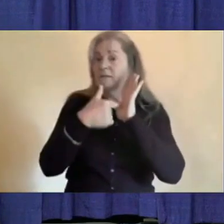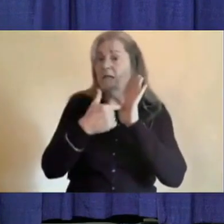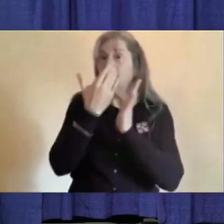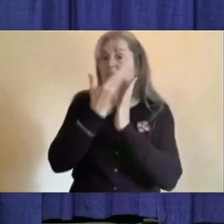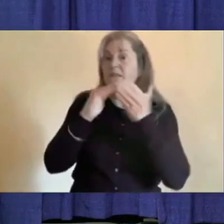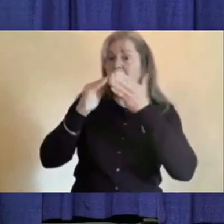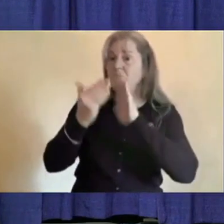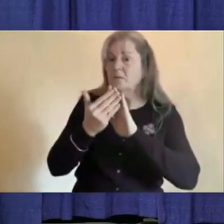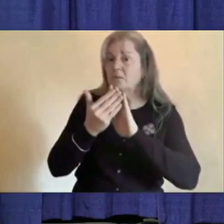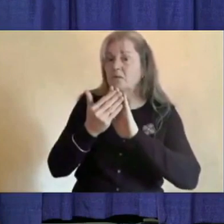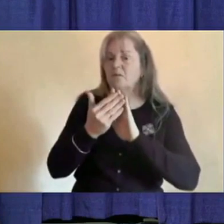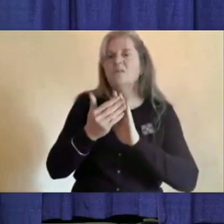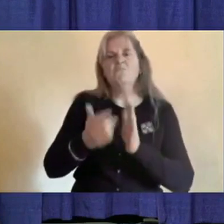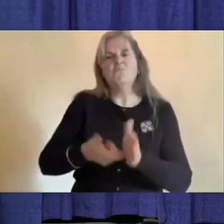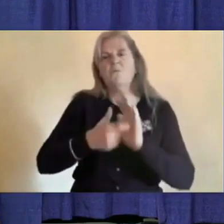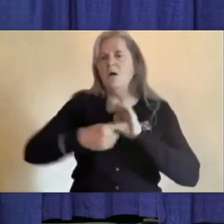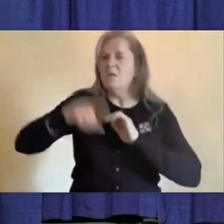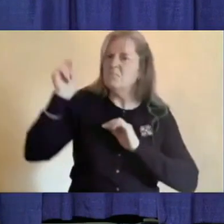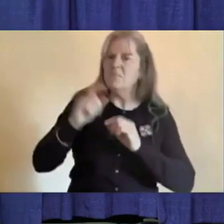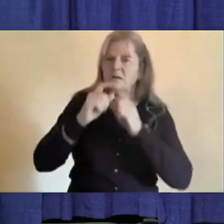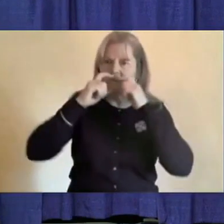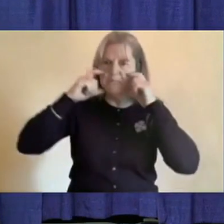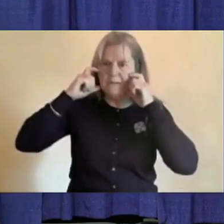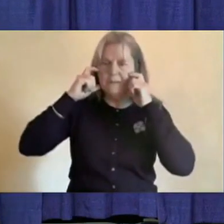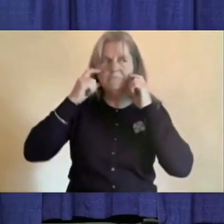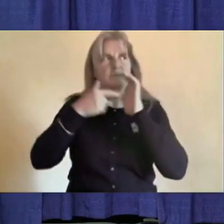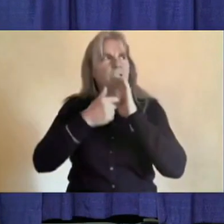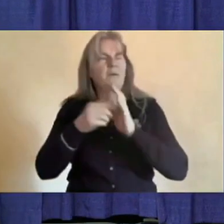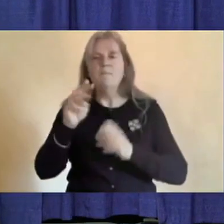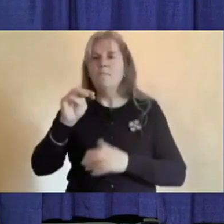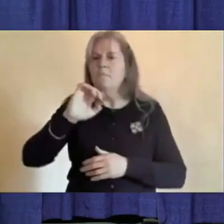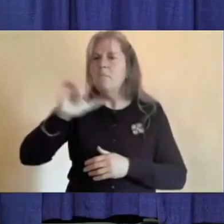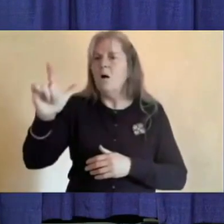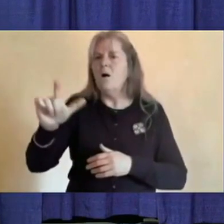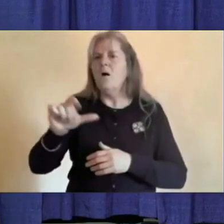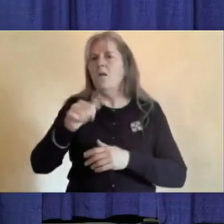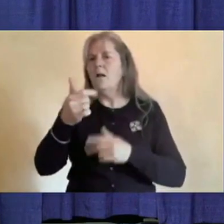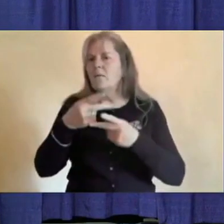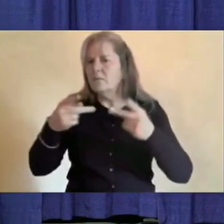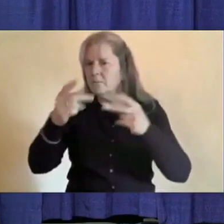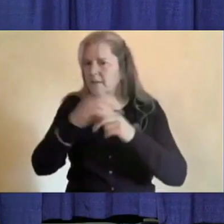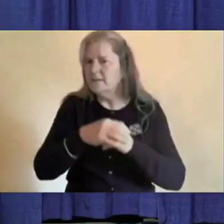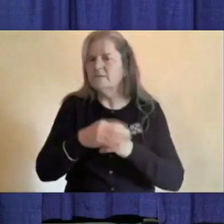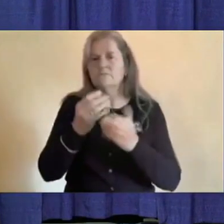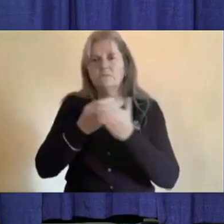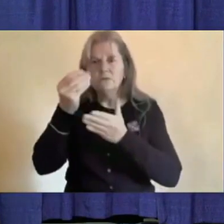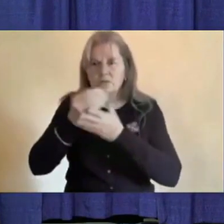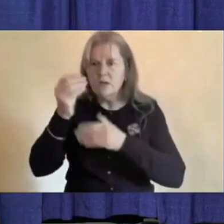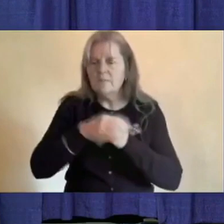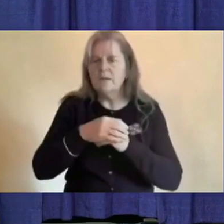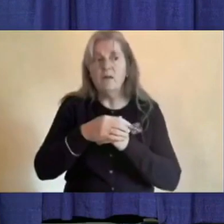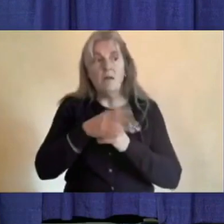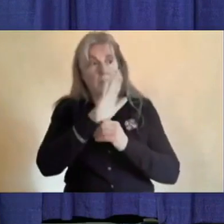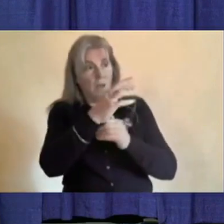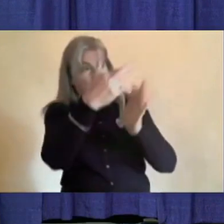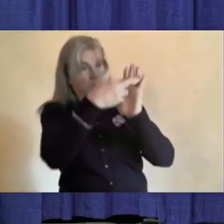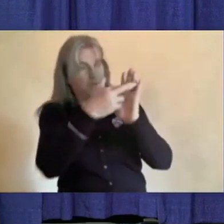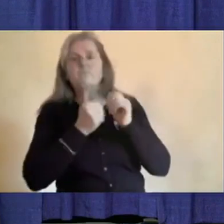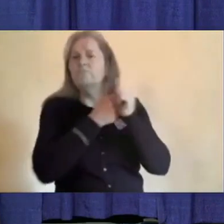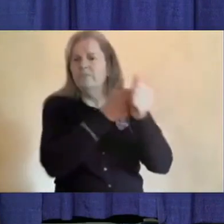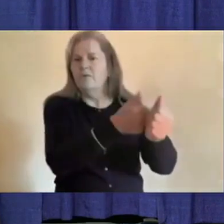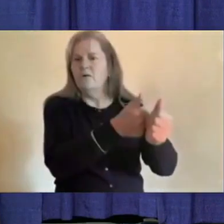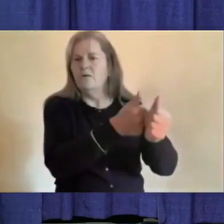space such as in a shopping mall or other venue. Know the rules and respect them and when you come back home